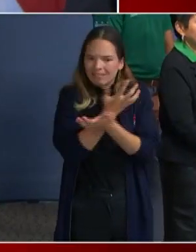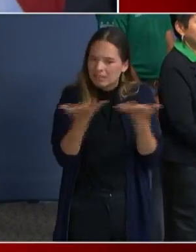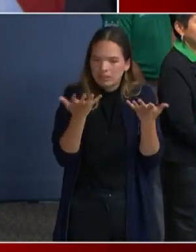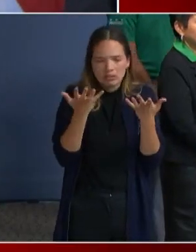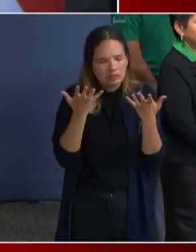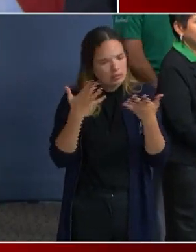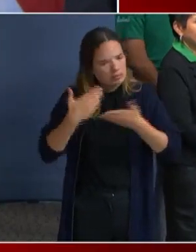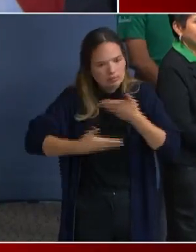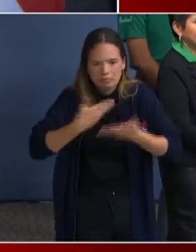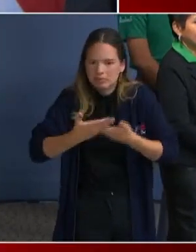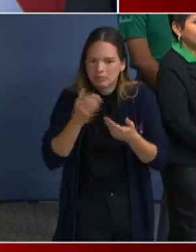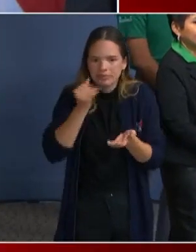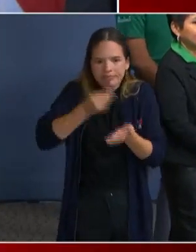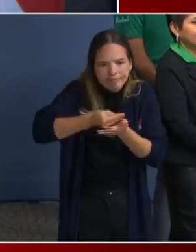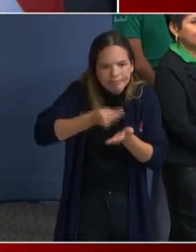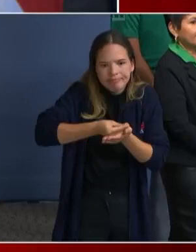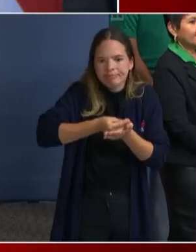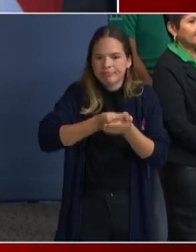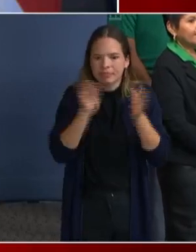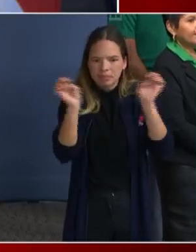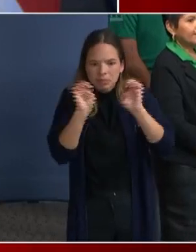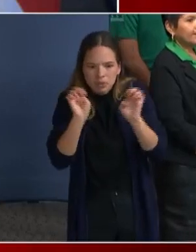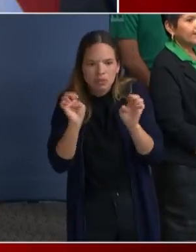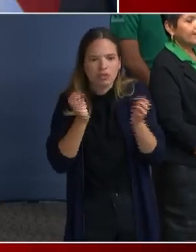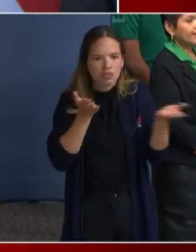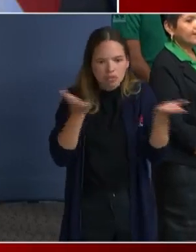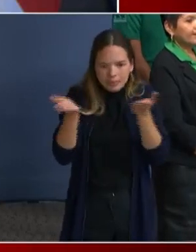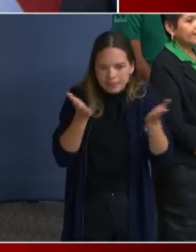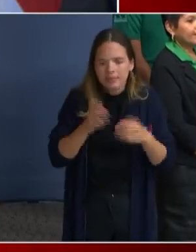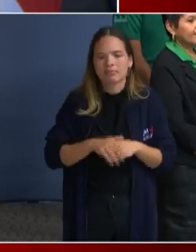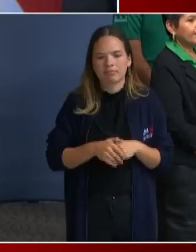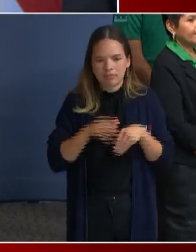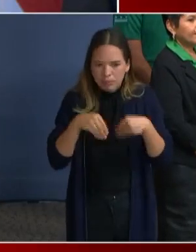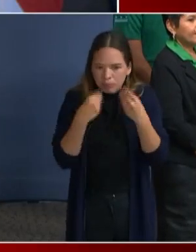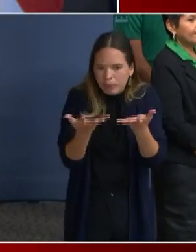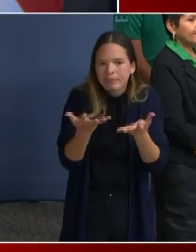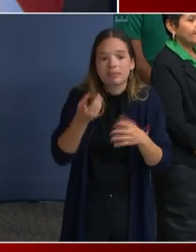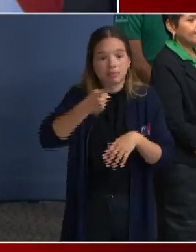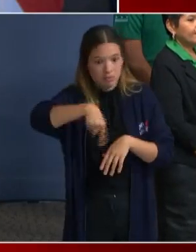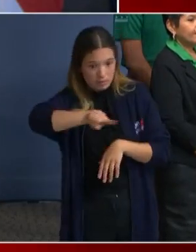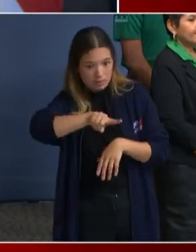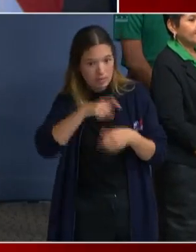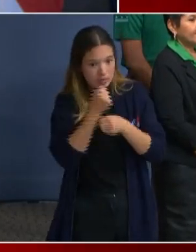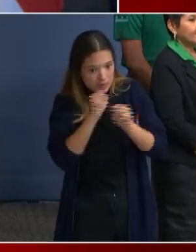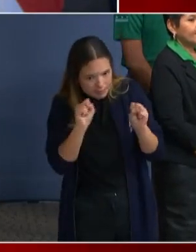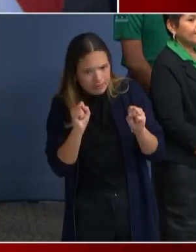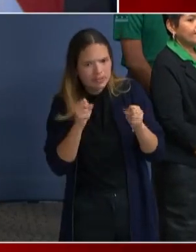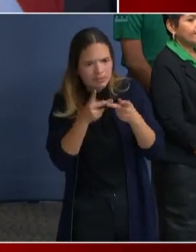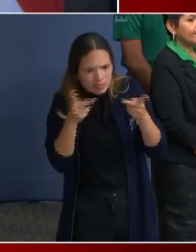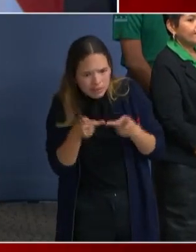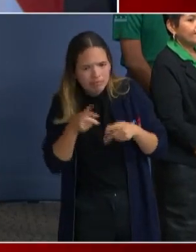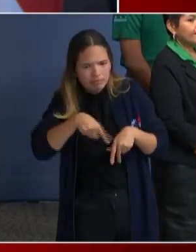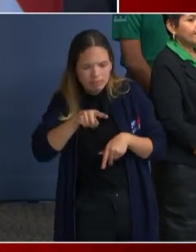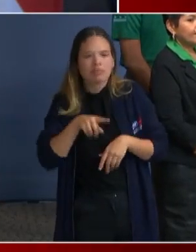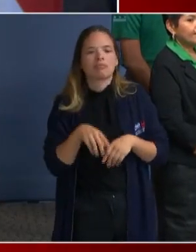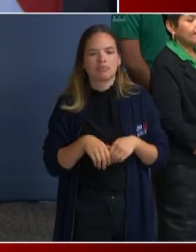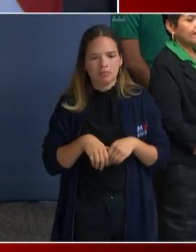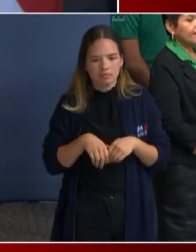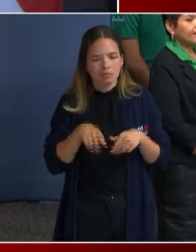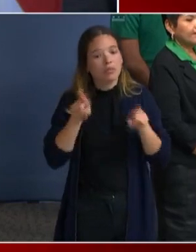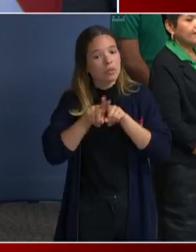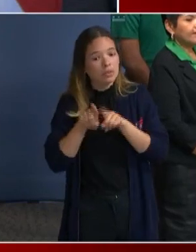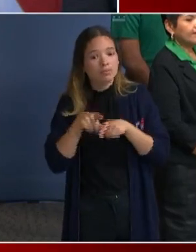dedicated staff, and pursue a respite space. I've also been working regionally in